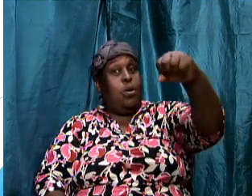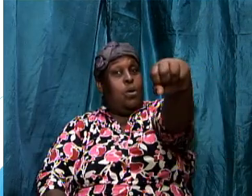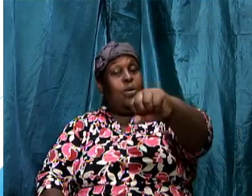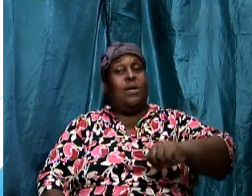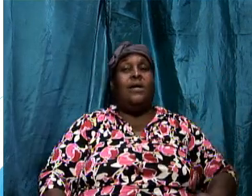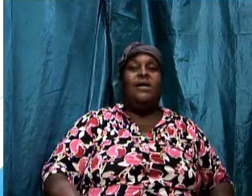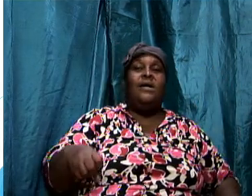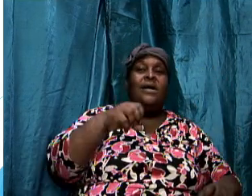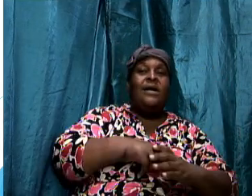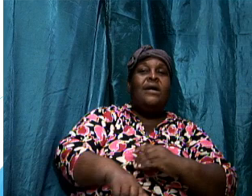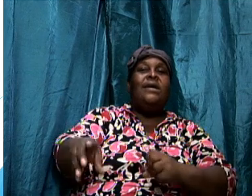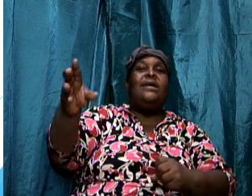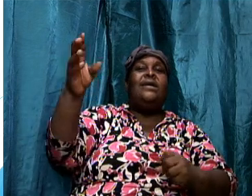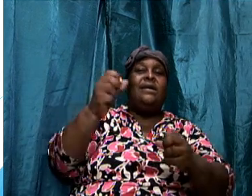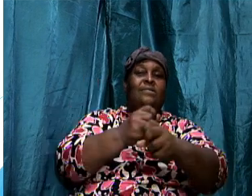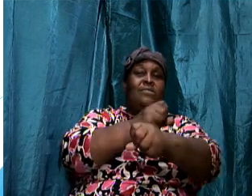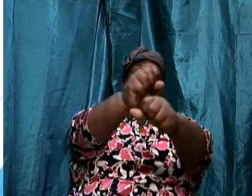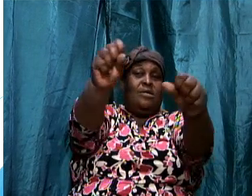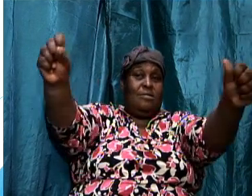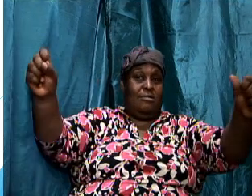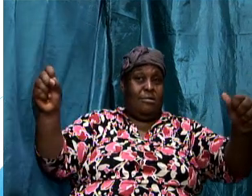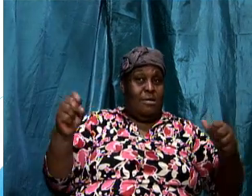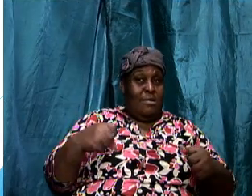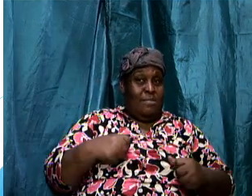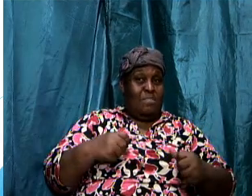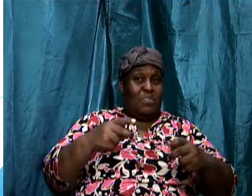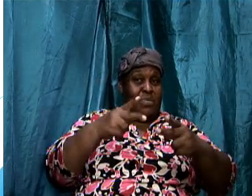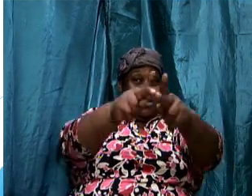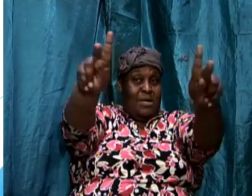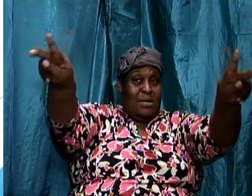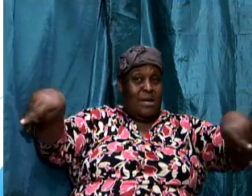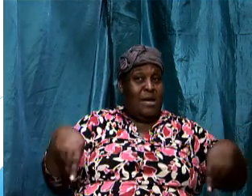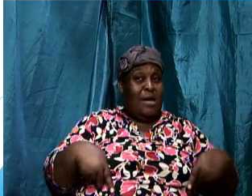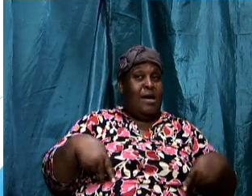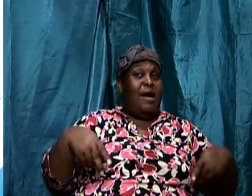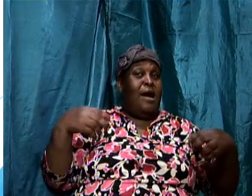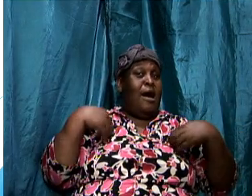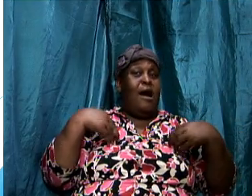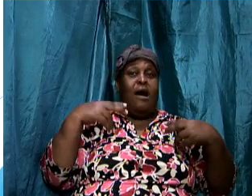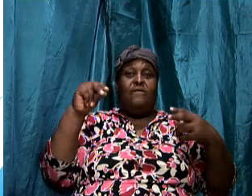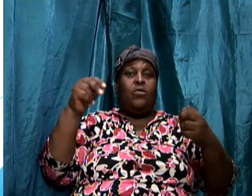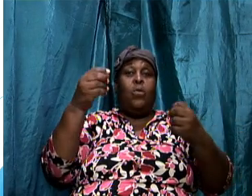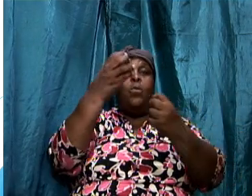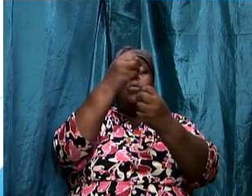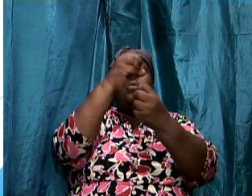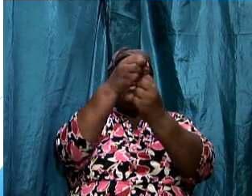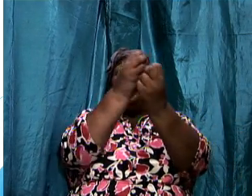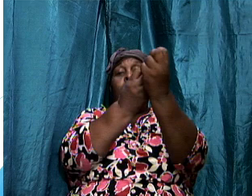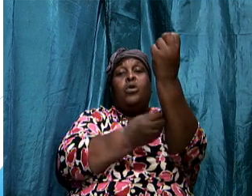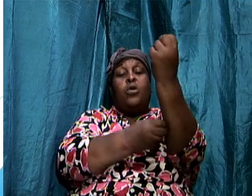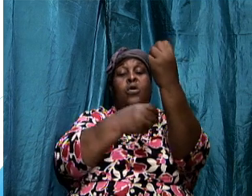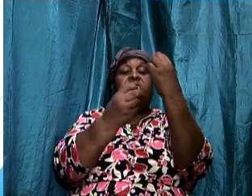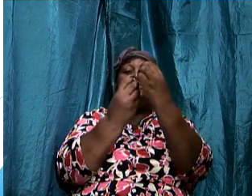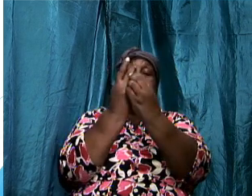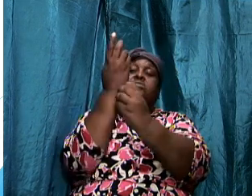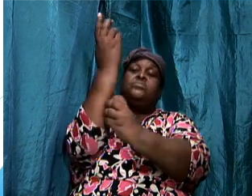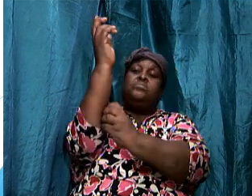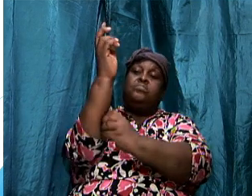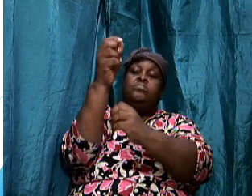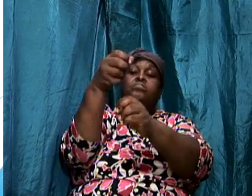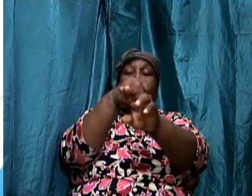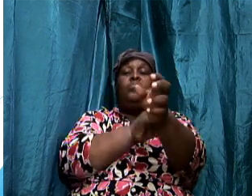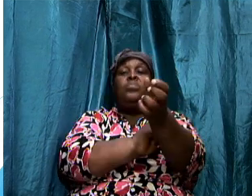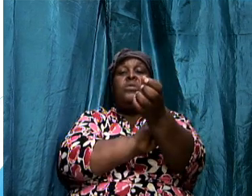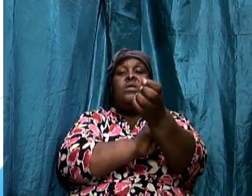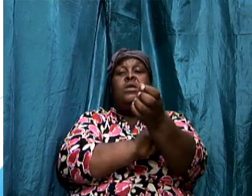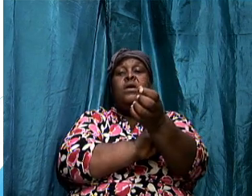in the palace trap they had no gloves in fact they would place over their